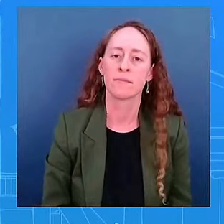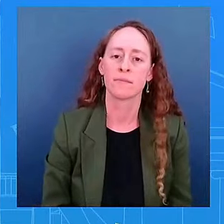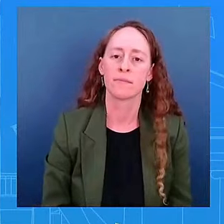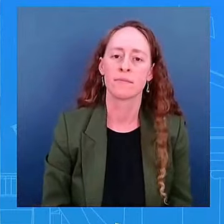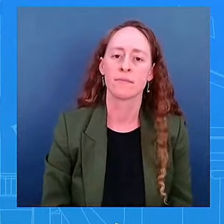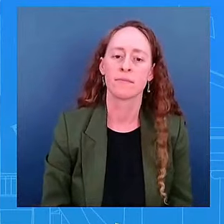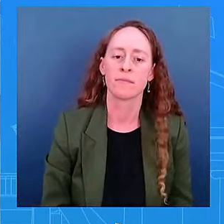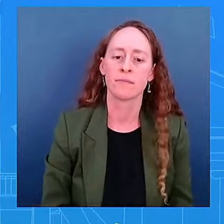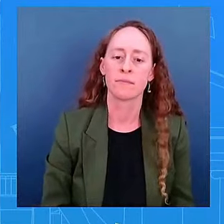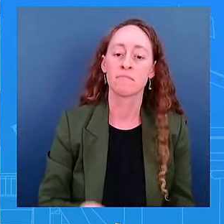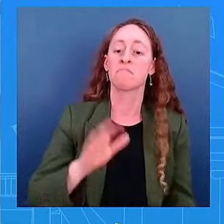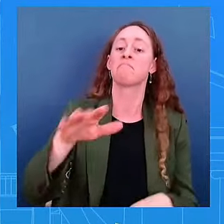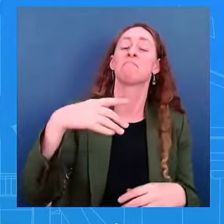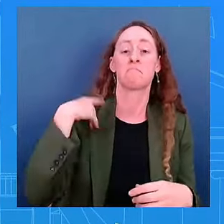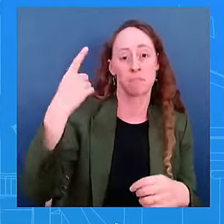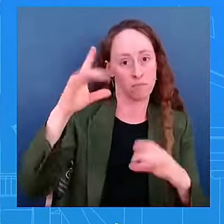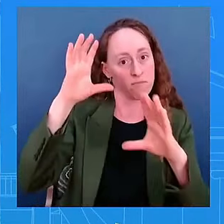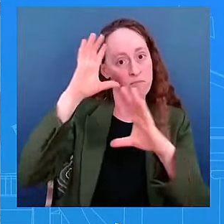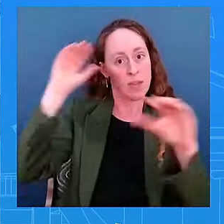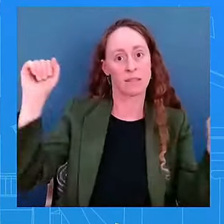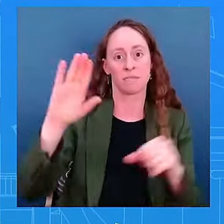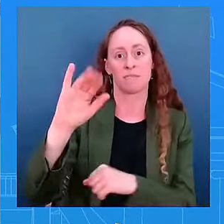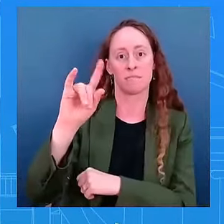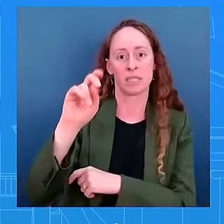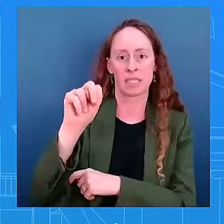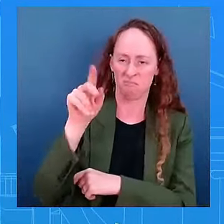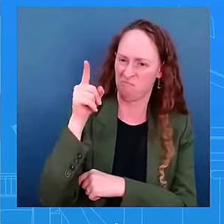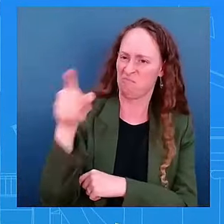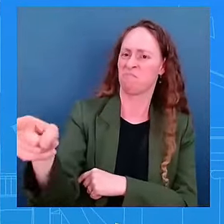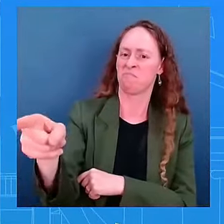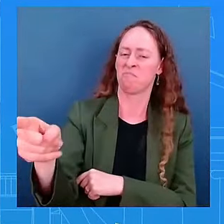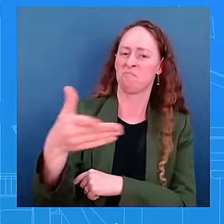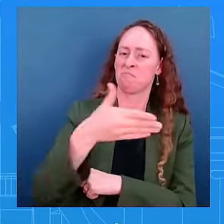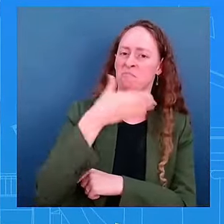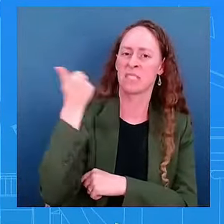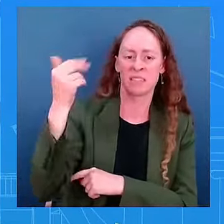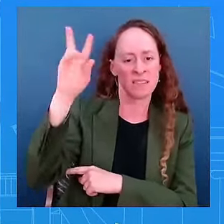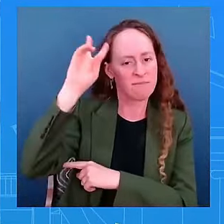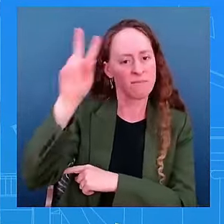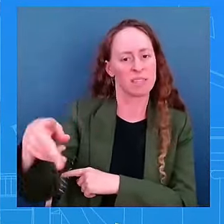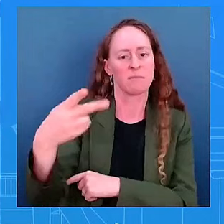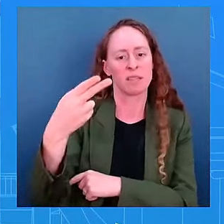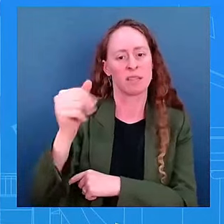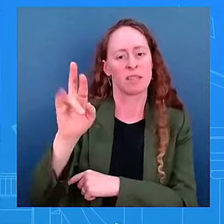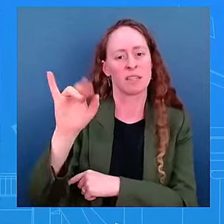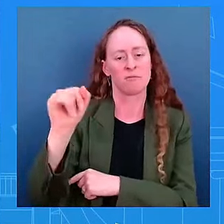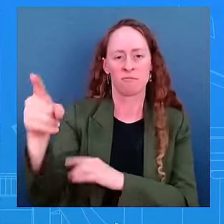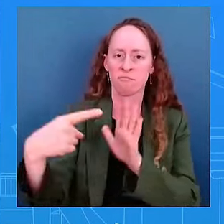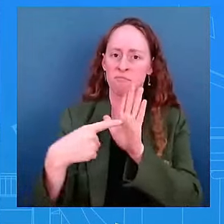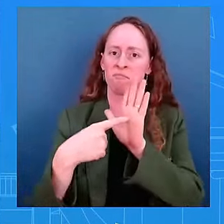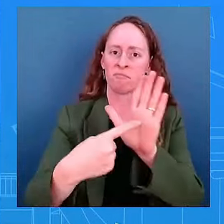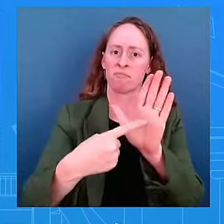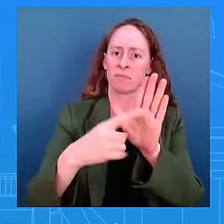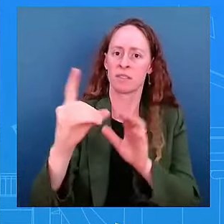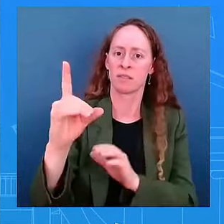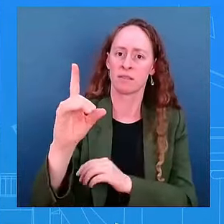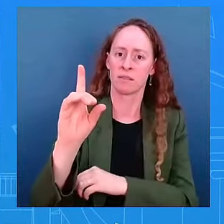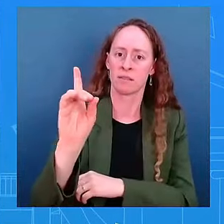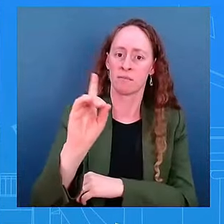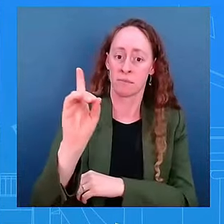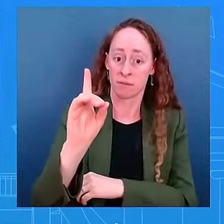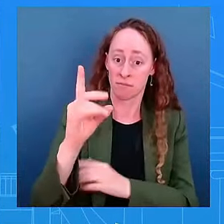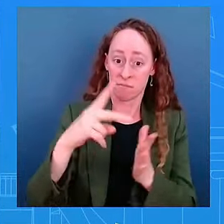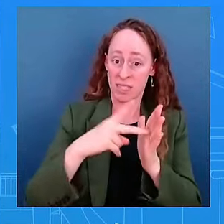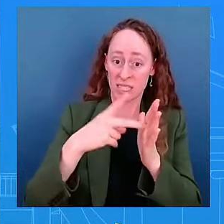standard bearer of the party now. Does she still want to get rid of ICE? You have seen what